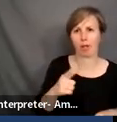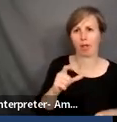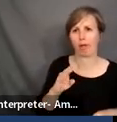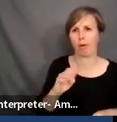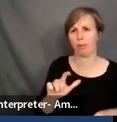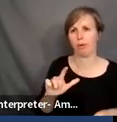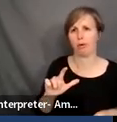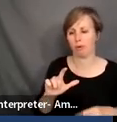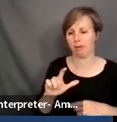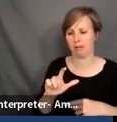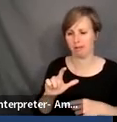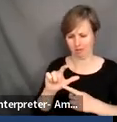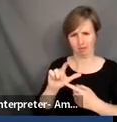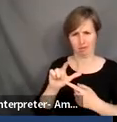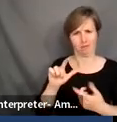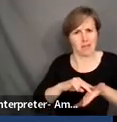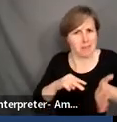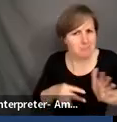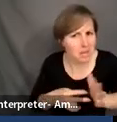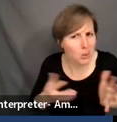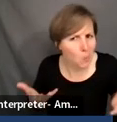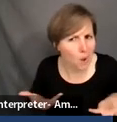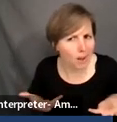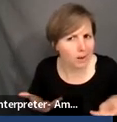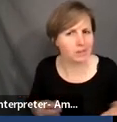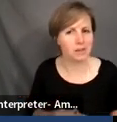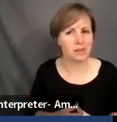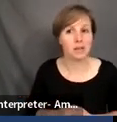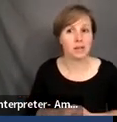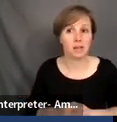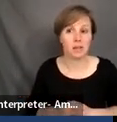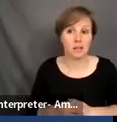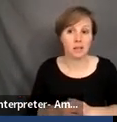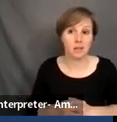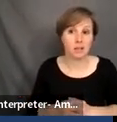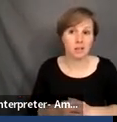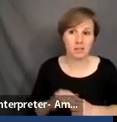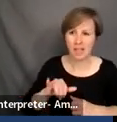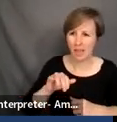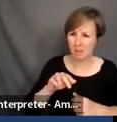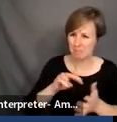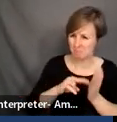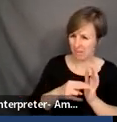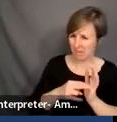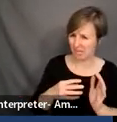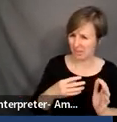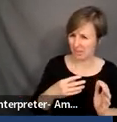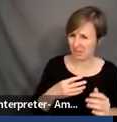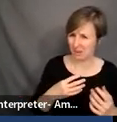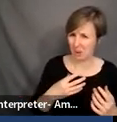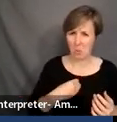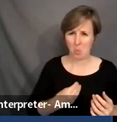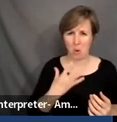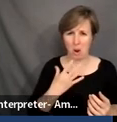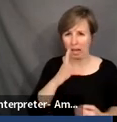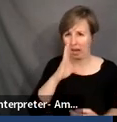means? Does it mean only white, um, heterosexual,